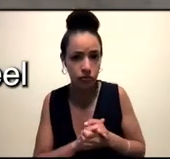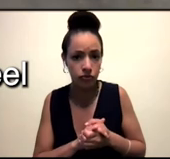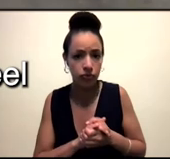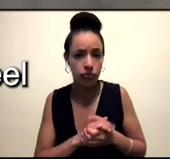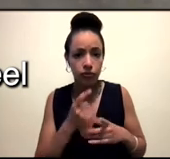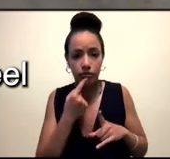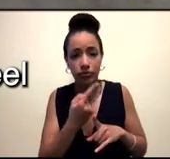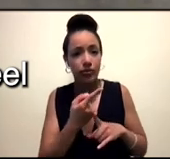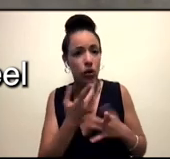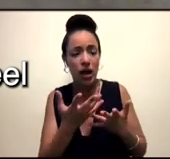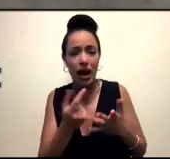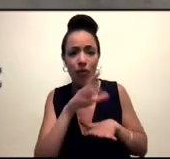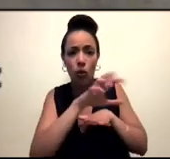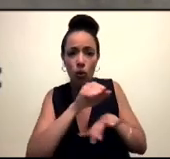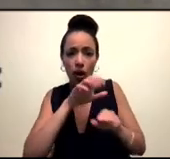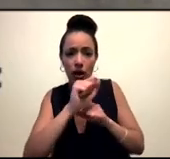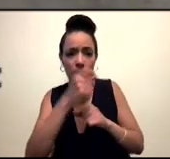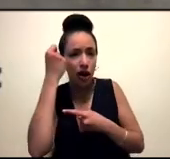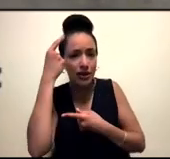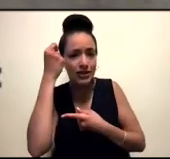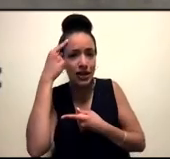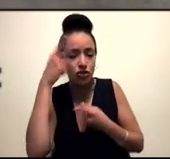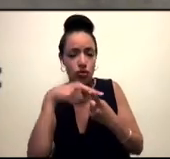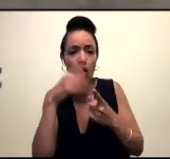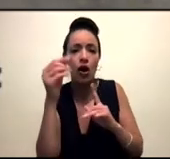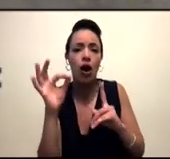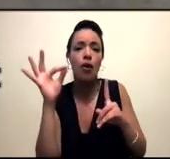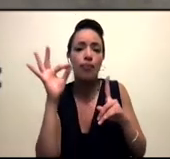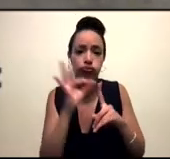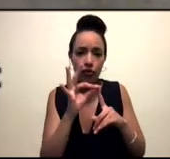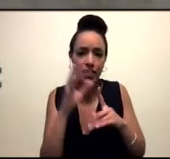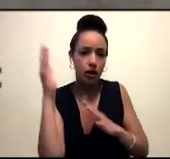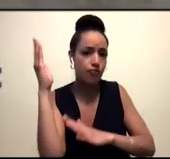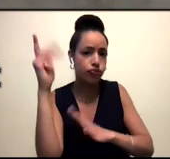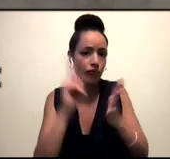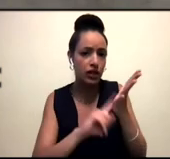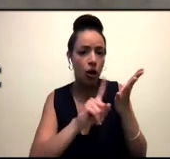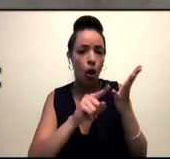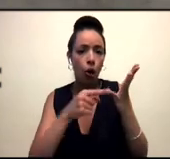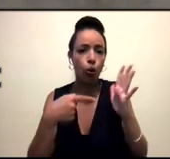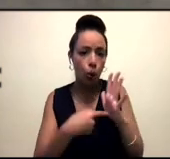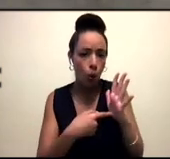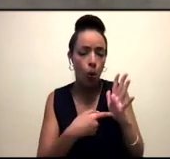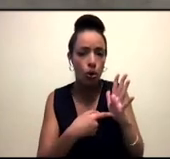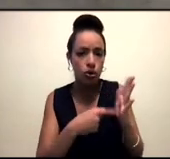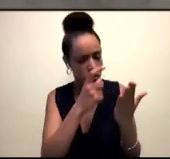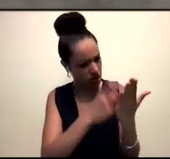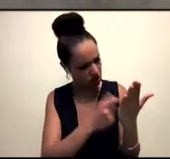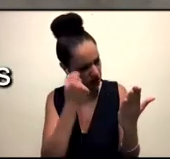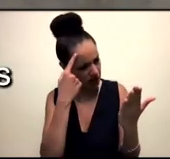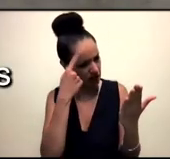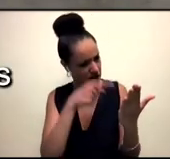law that make you feel like you shouldn't support LGBTQ plus people and just be a good person because that's what Allah put us here to do.